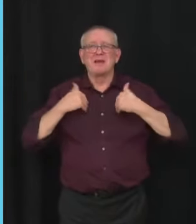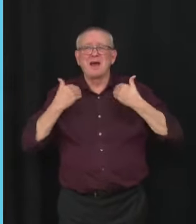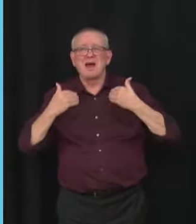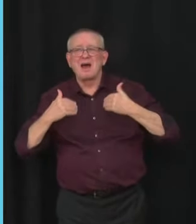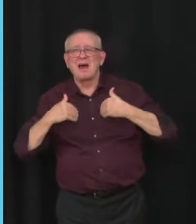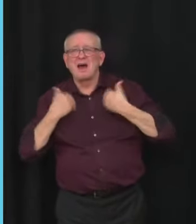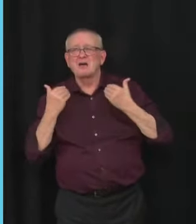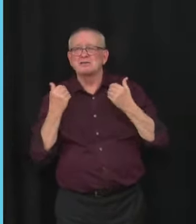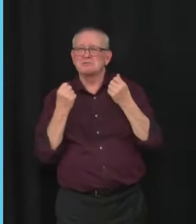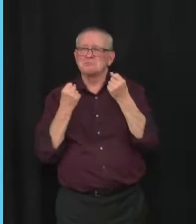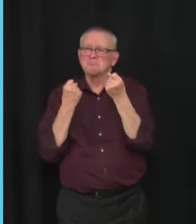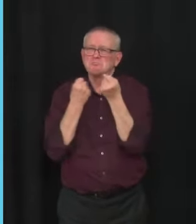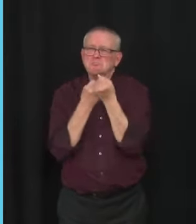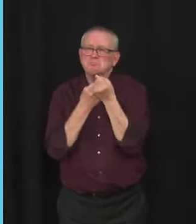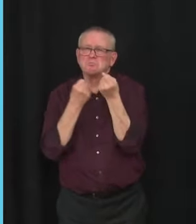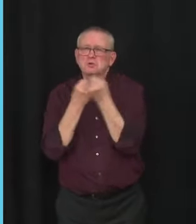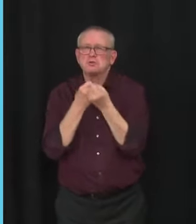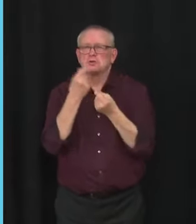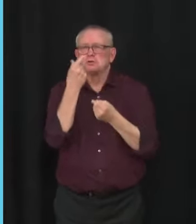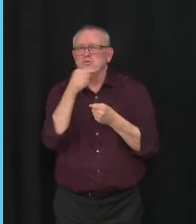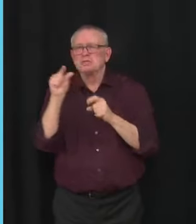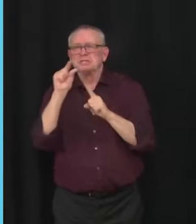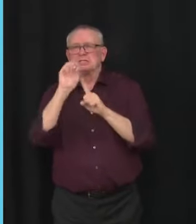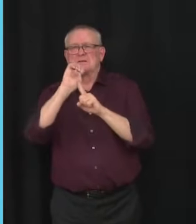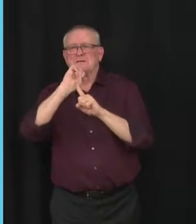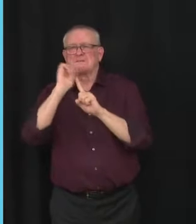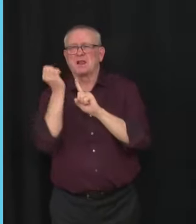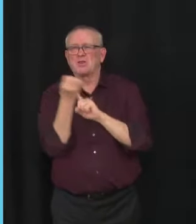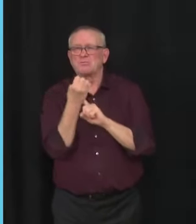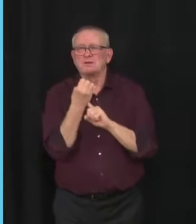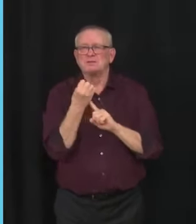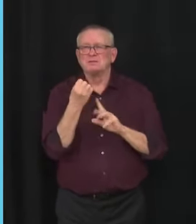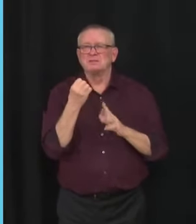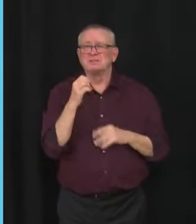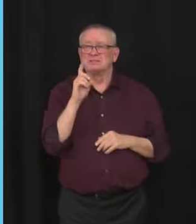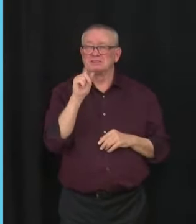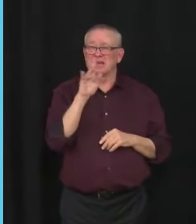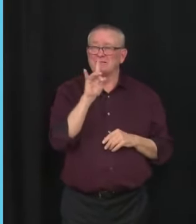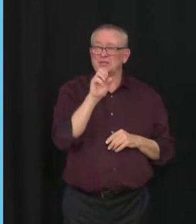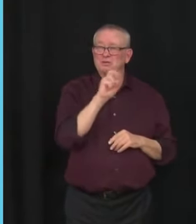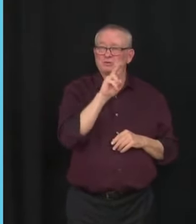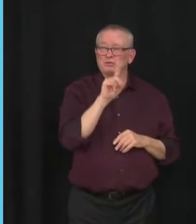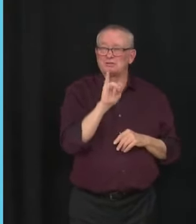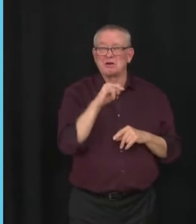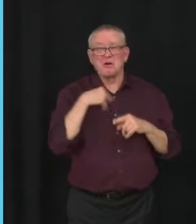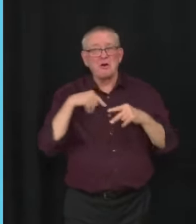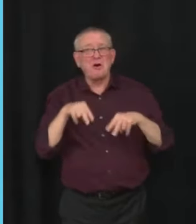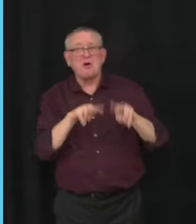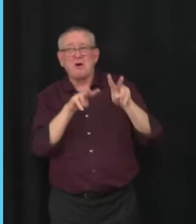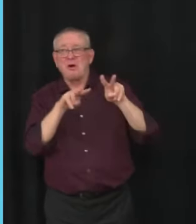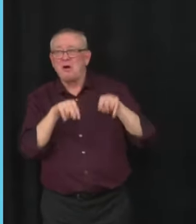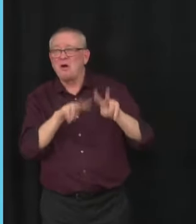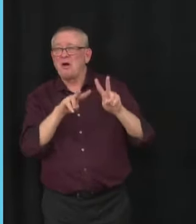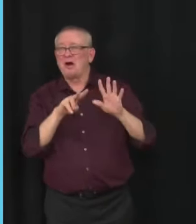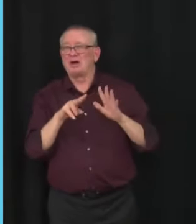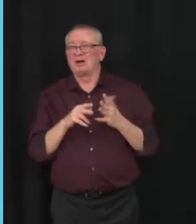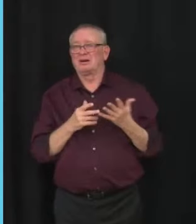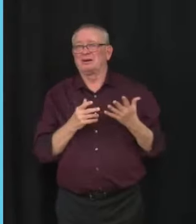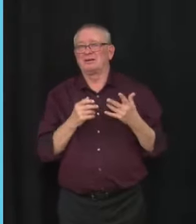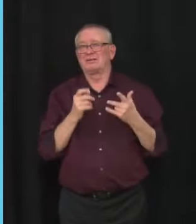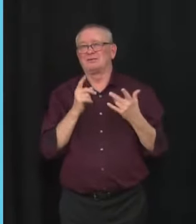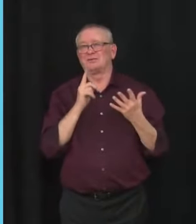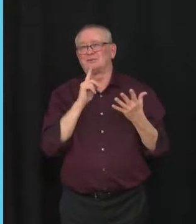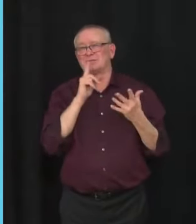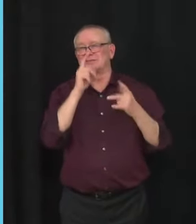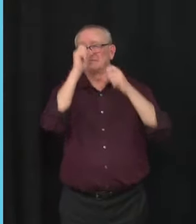David's words, a rationalization of future violence. Thank you. Operator, can you